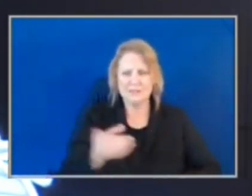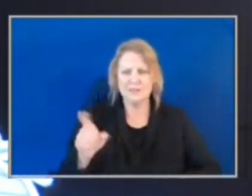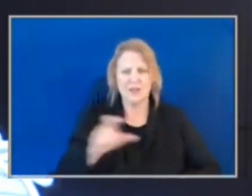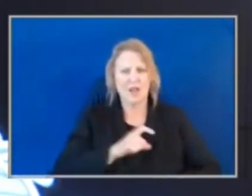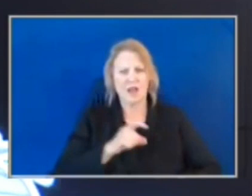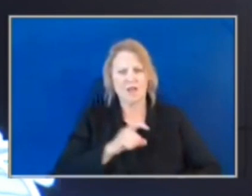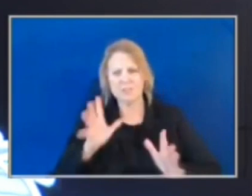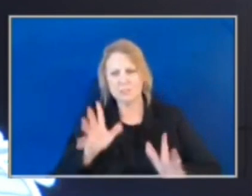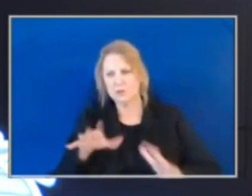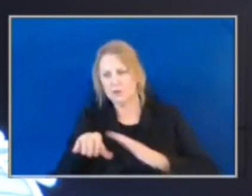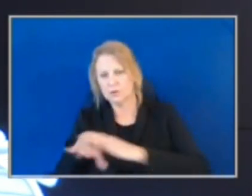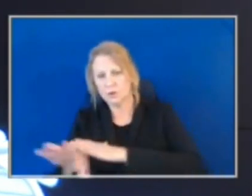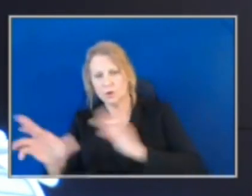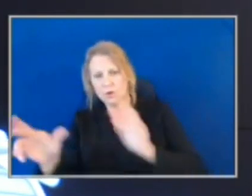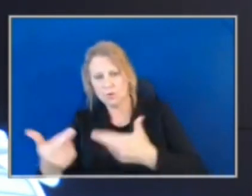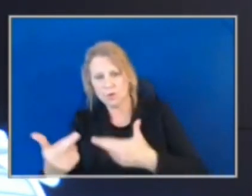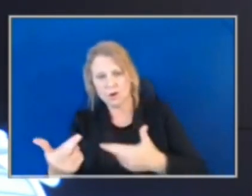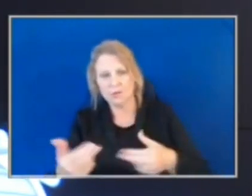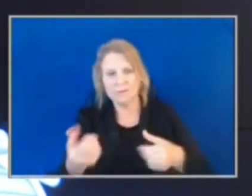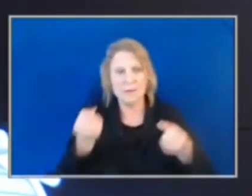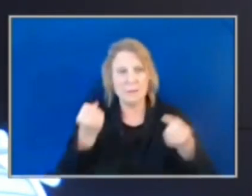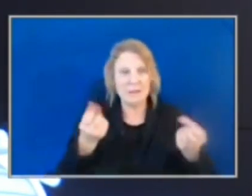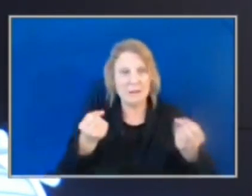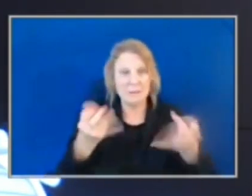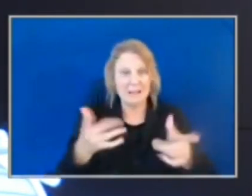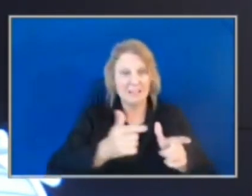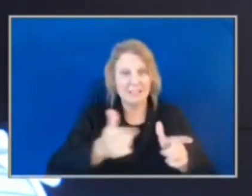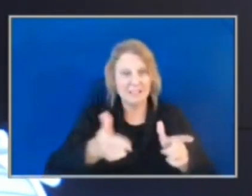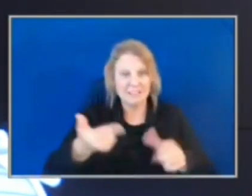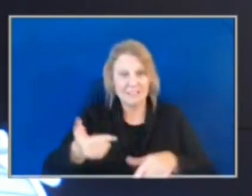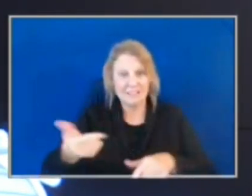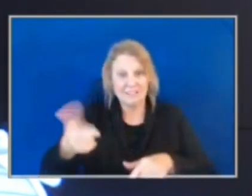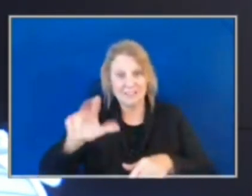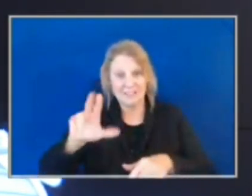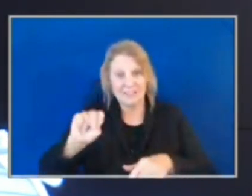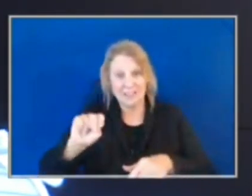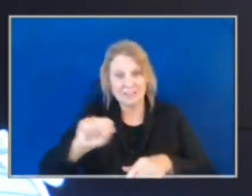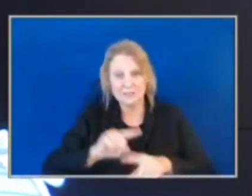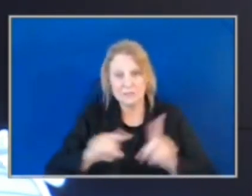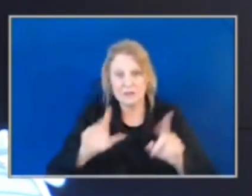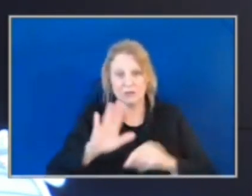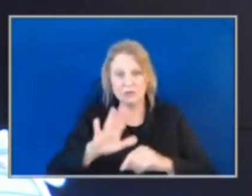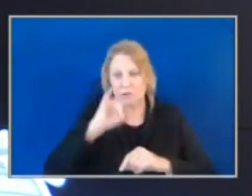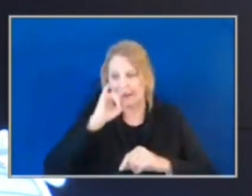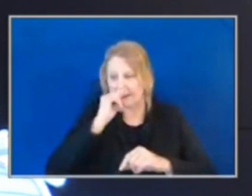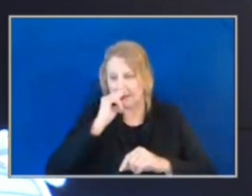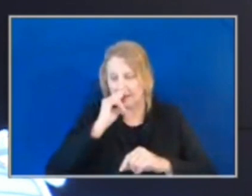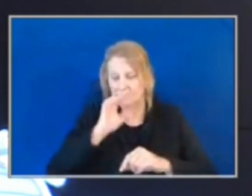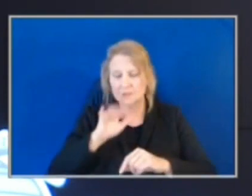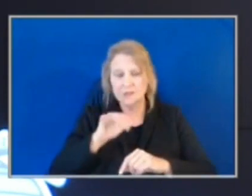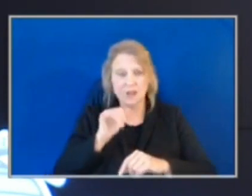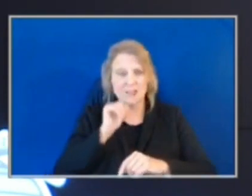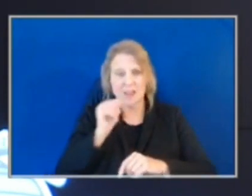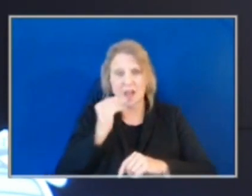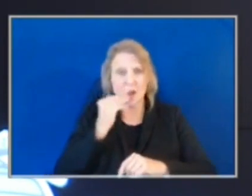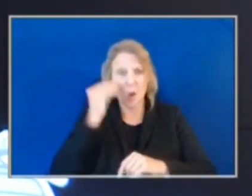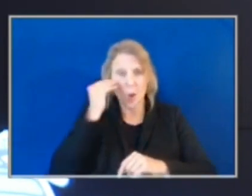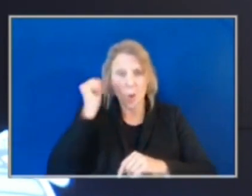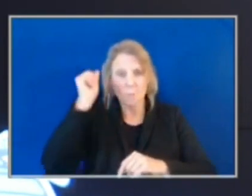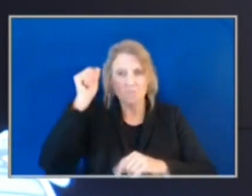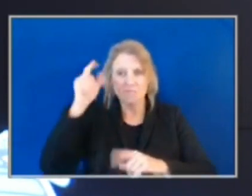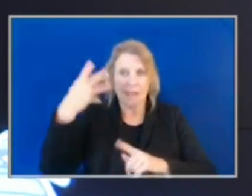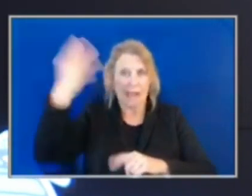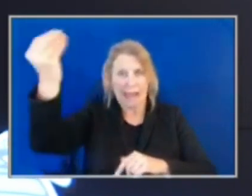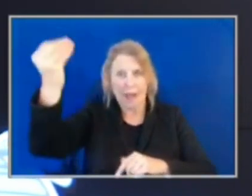rooms and finding multiple firearms, when your child's not home at midnight and they're out breaking into cars or stealing cars, you're